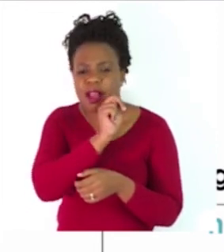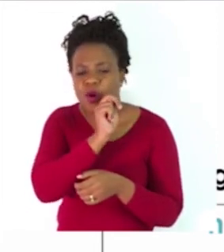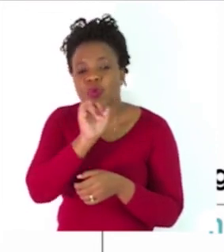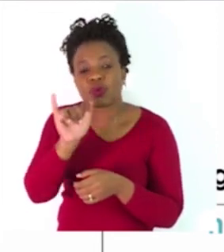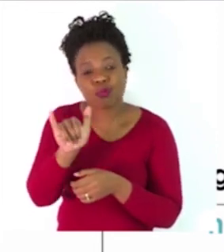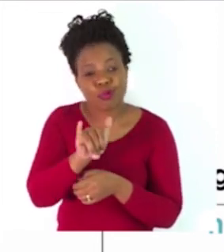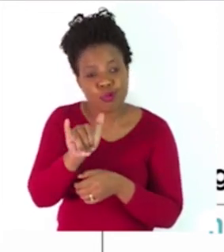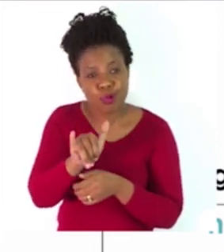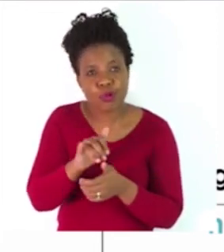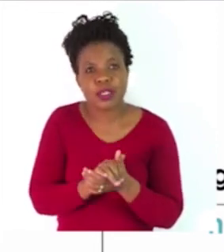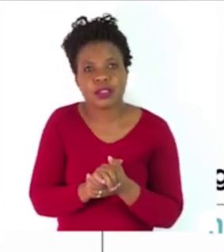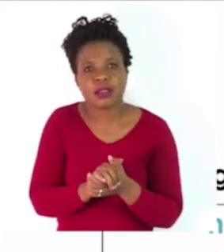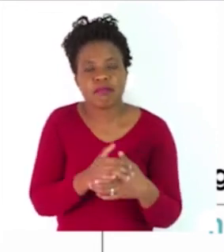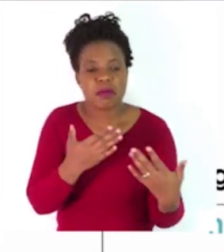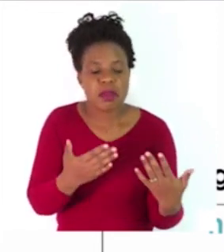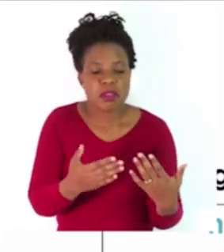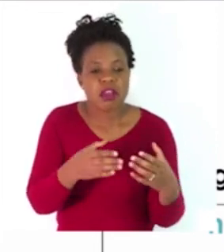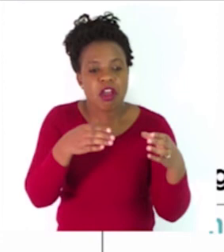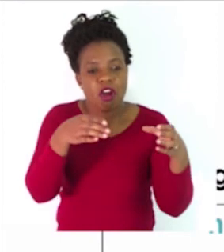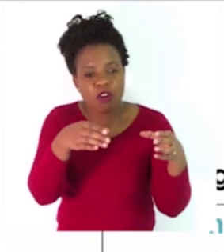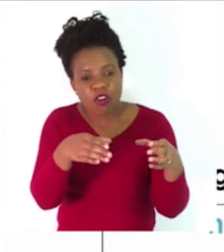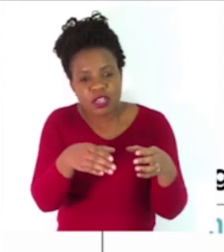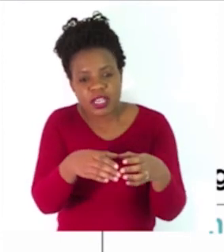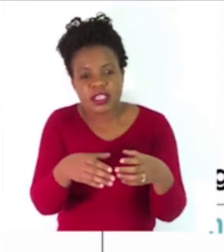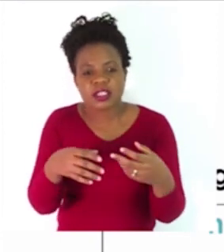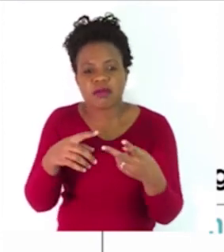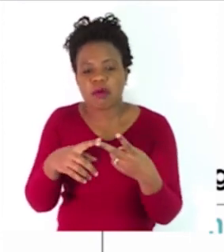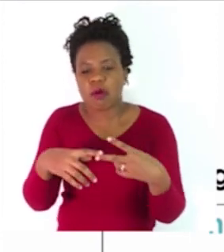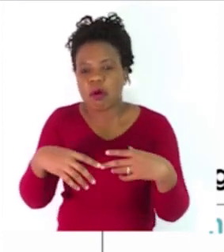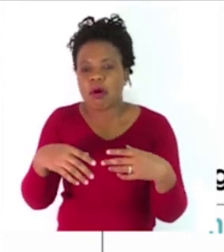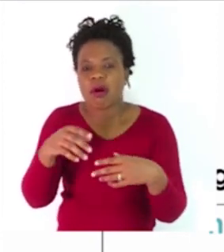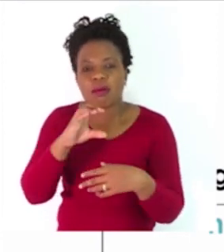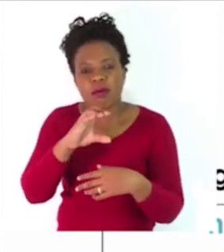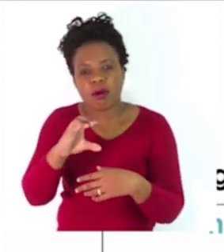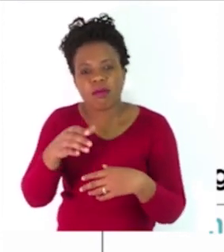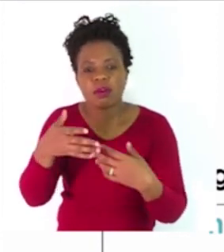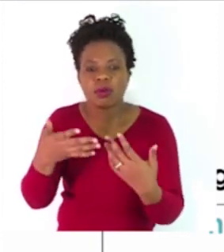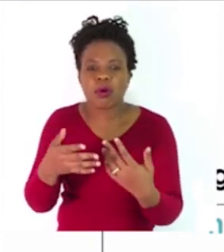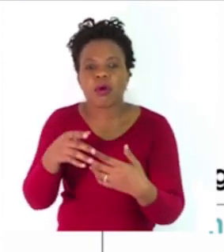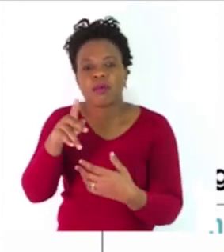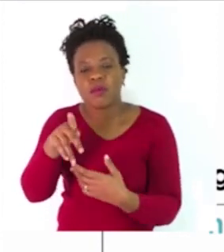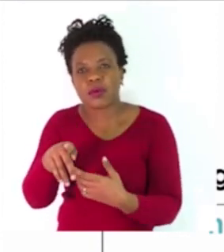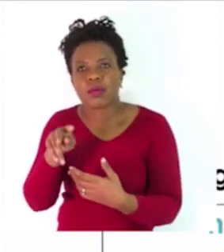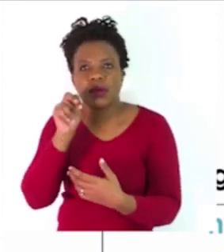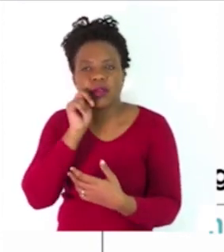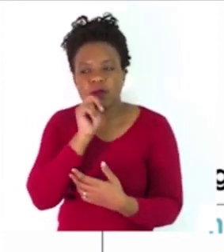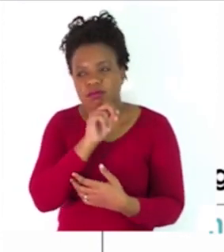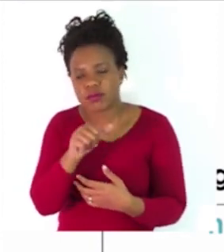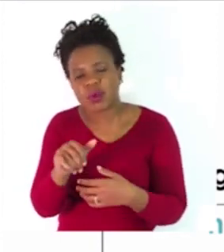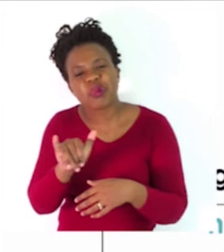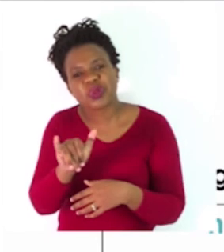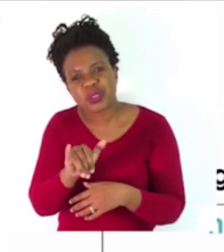Whether it is a collective, a proper, a common, et cetera. Right. Let's quickly move on to